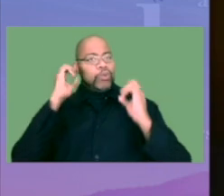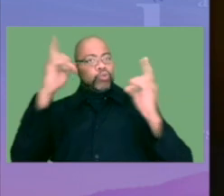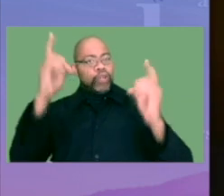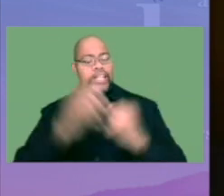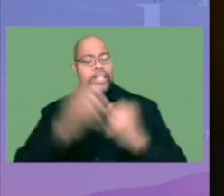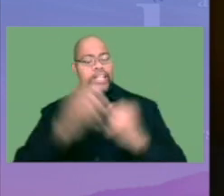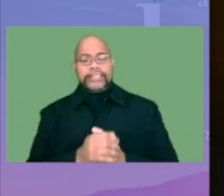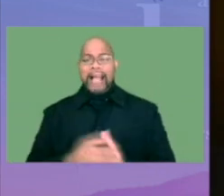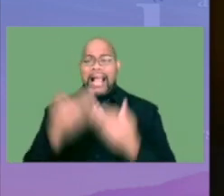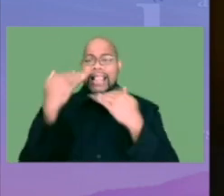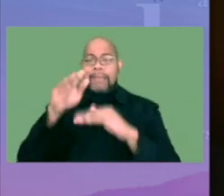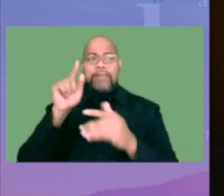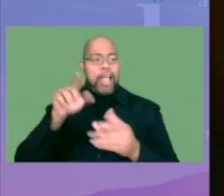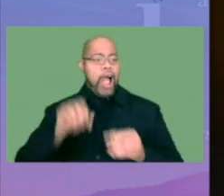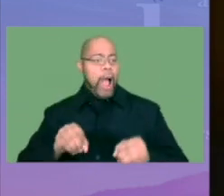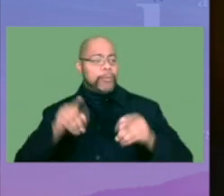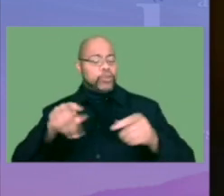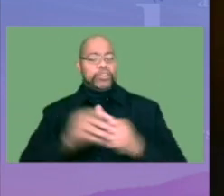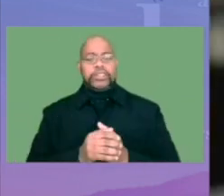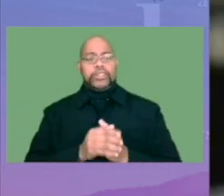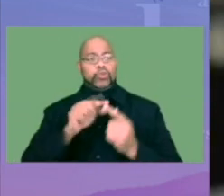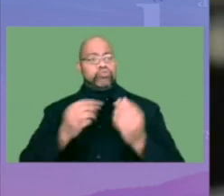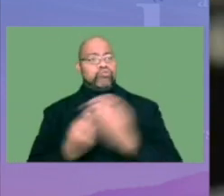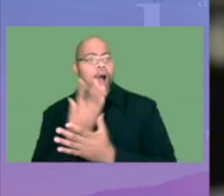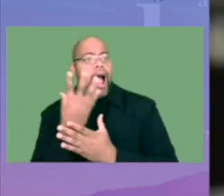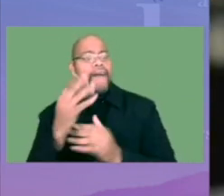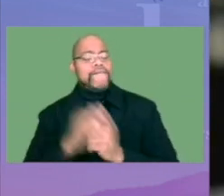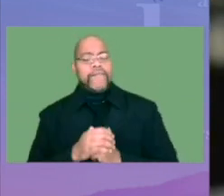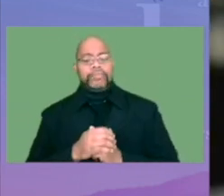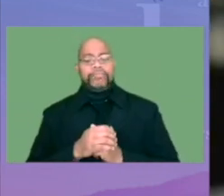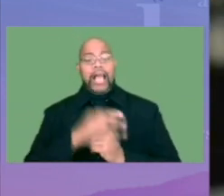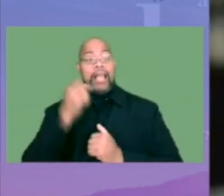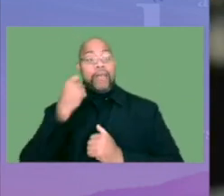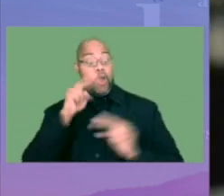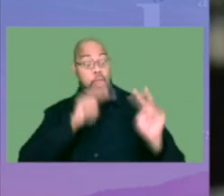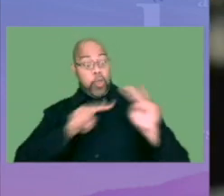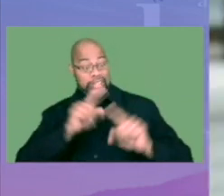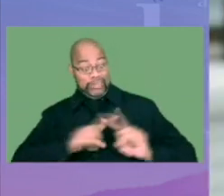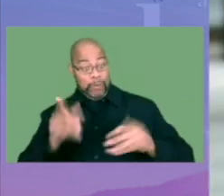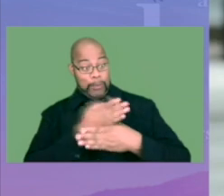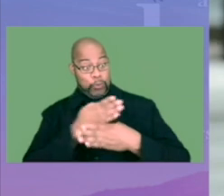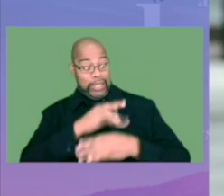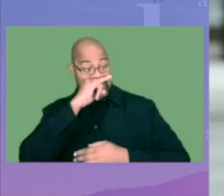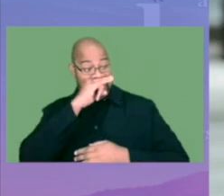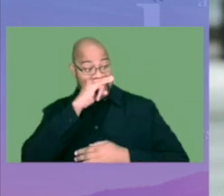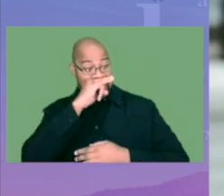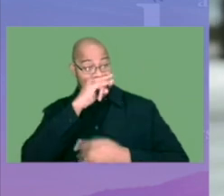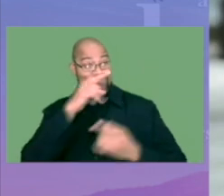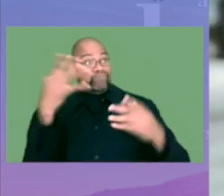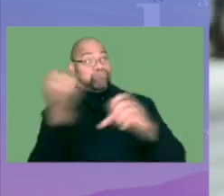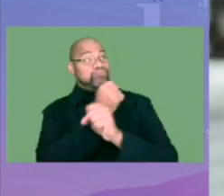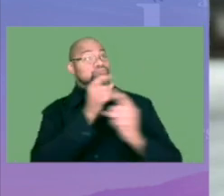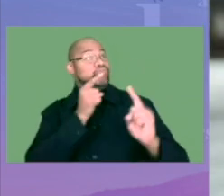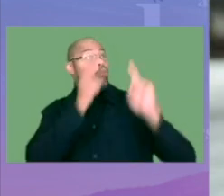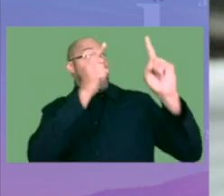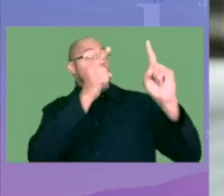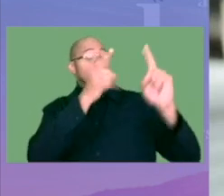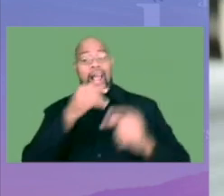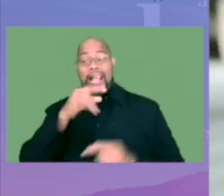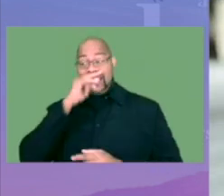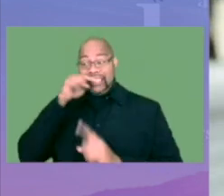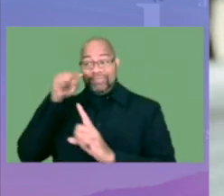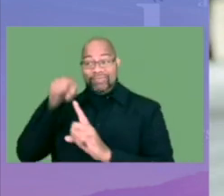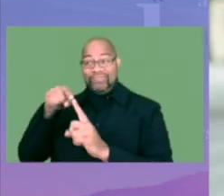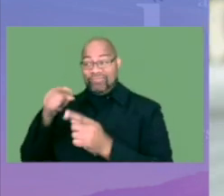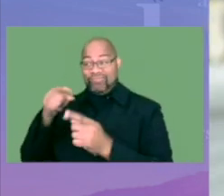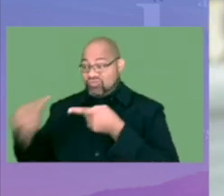It limits their opportunities to thrive. And if we look at the difference between kids that are achieving well in schools and kids that are